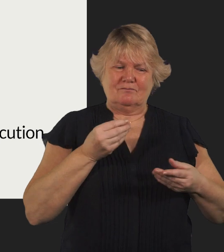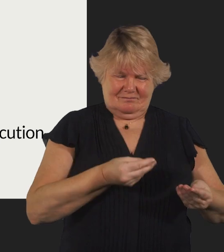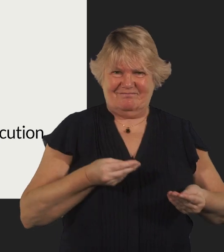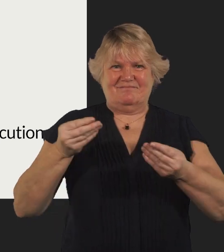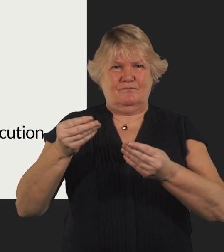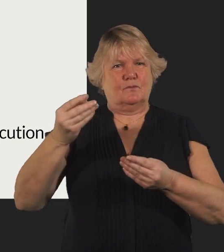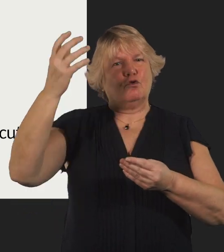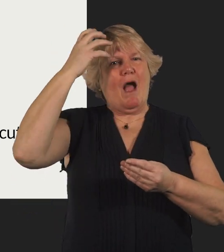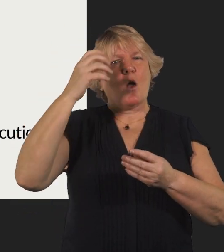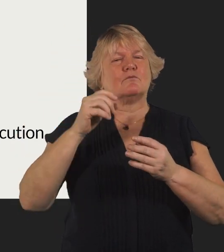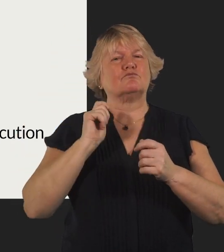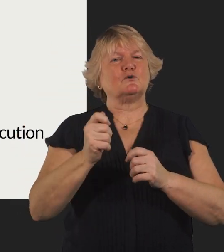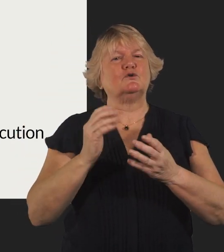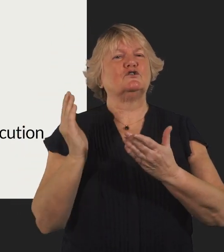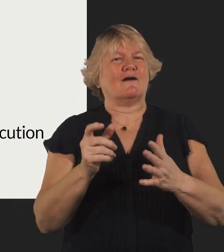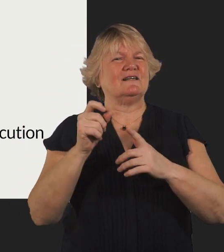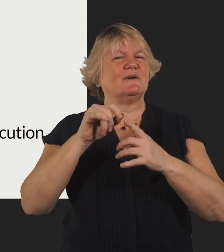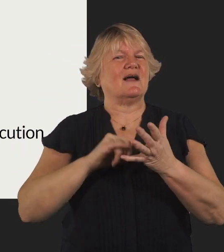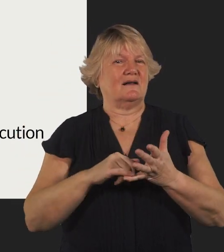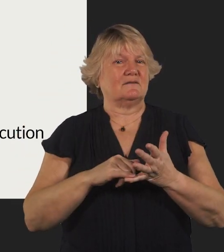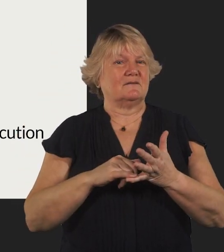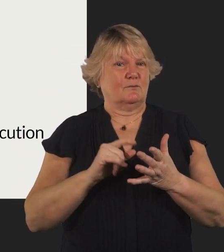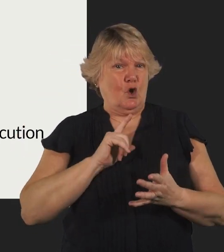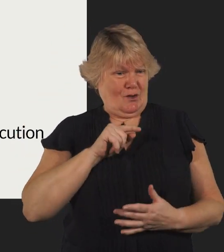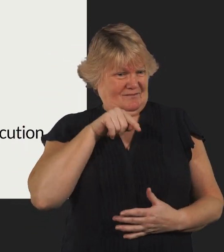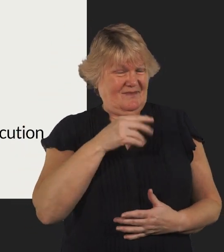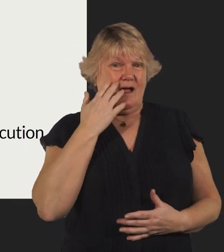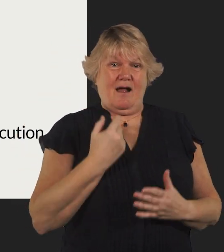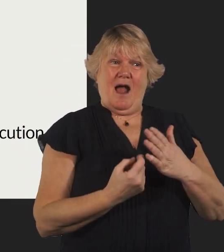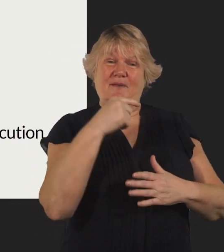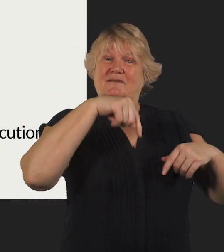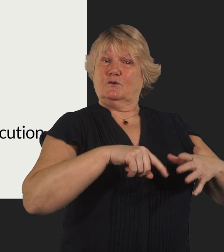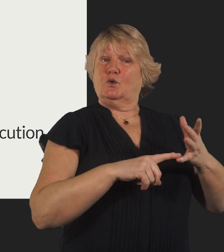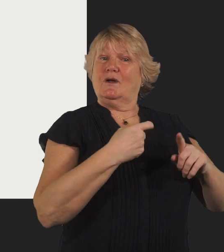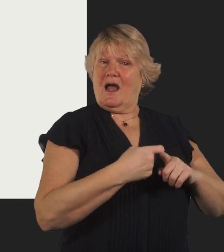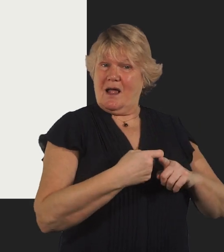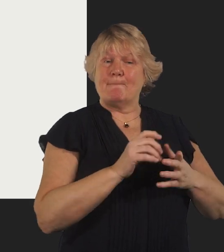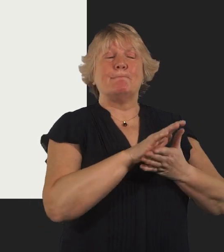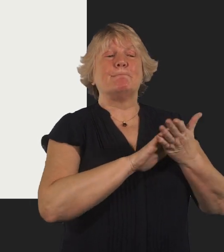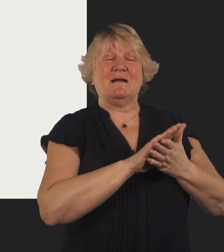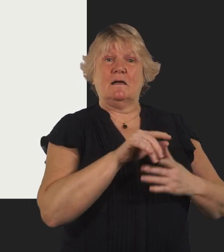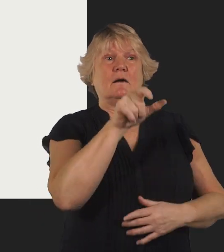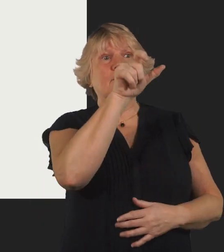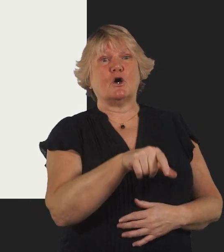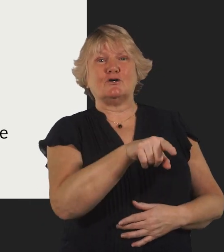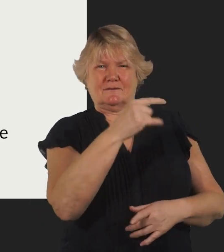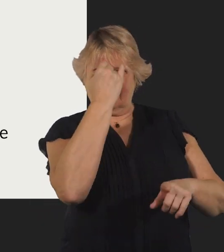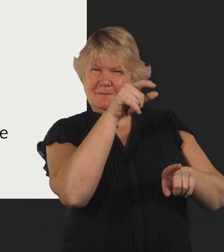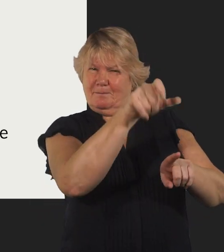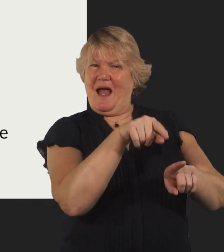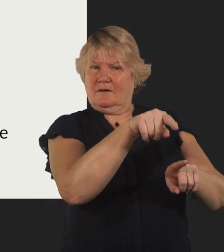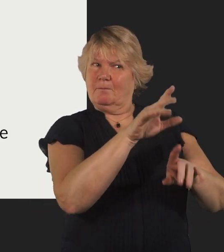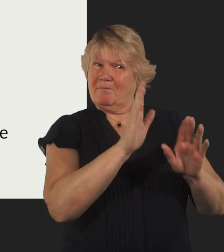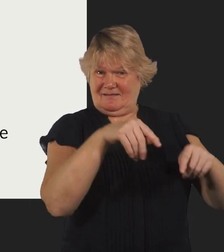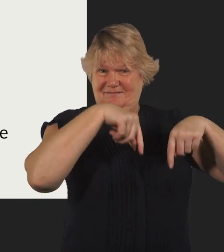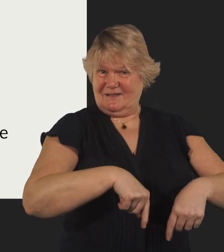the Crown Prosecution Service when the offence has been committed in the UK. That means the suspect must be in